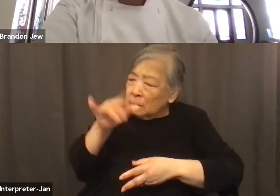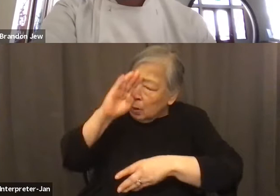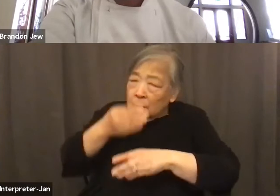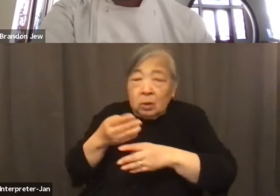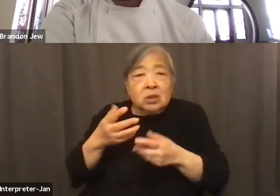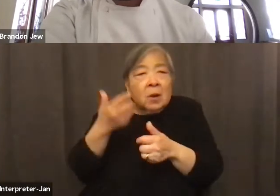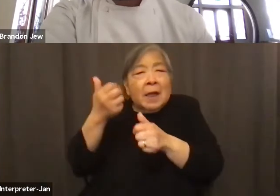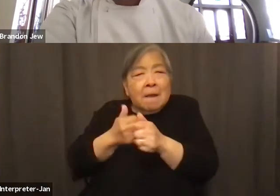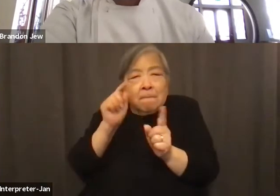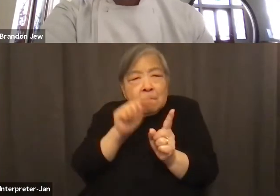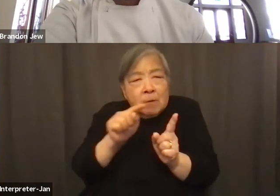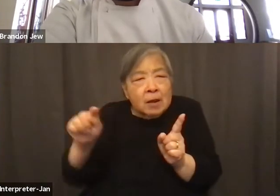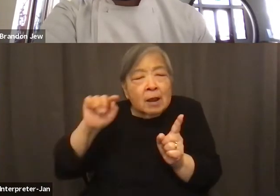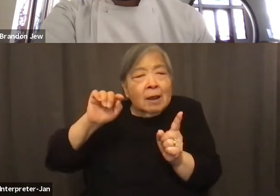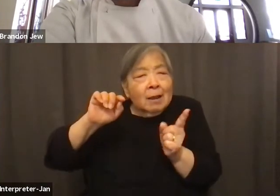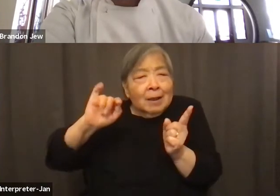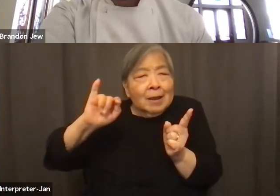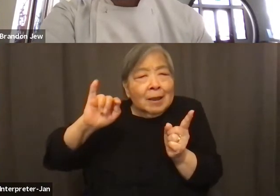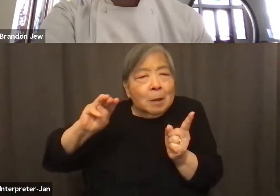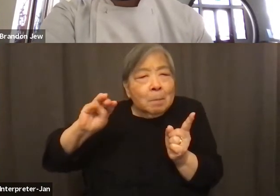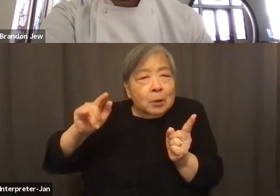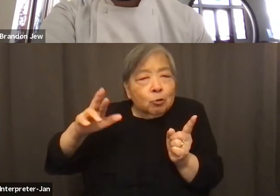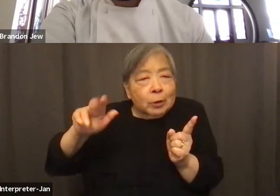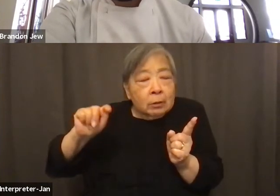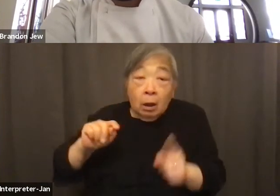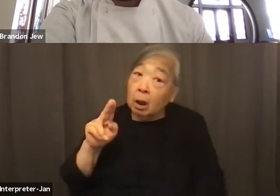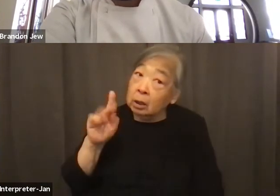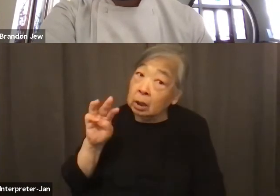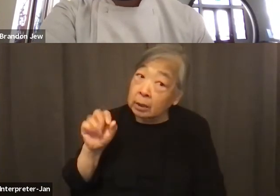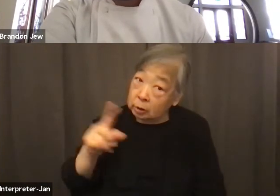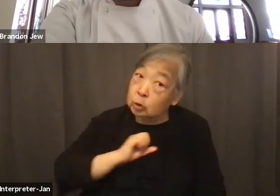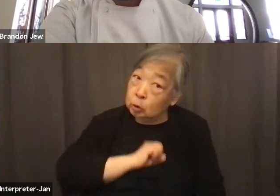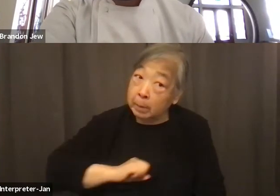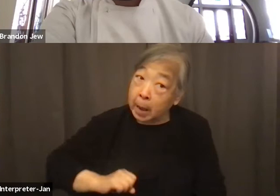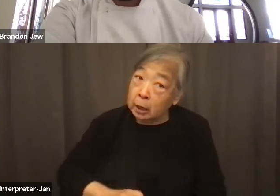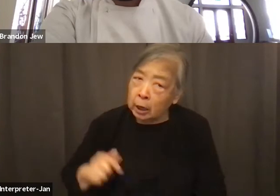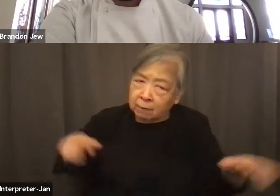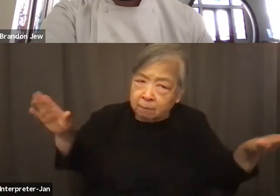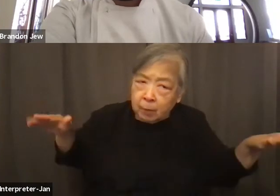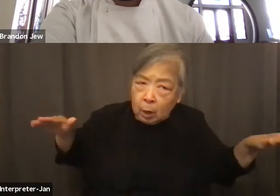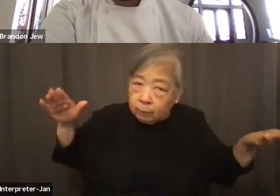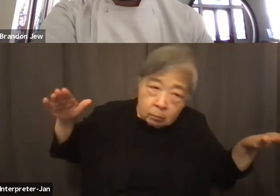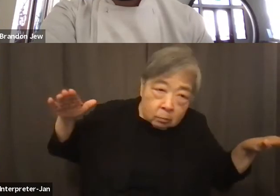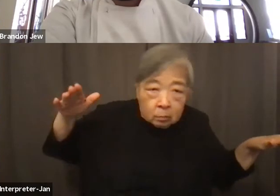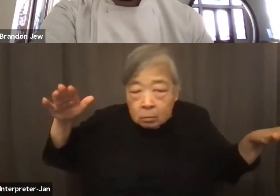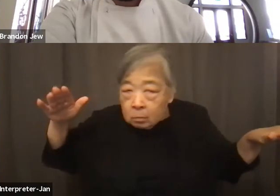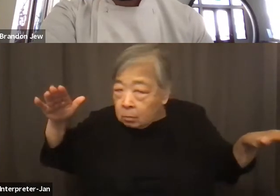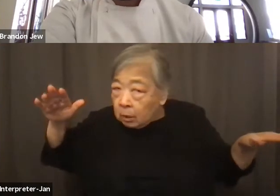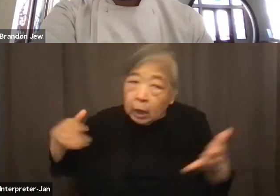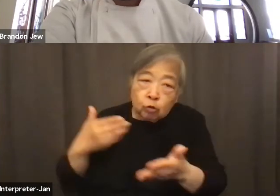immigrant, unless you're a superman that flies over the ocean and landed here before the native